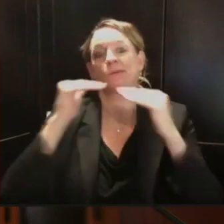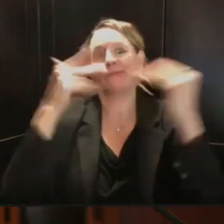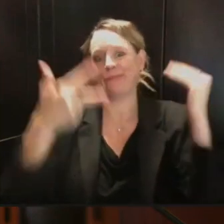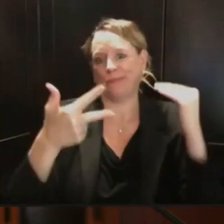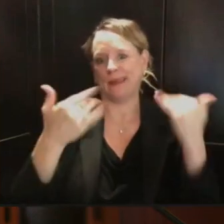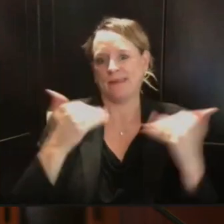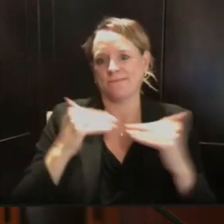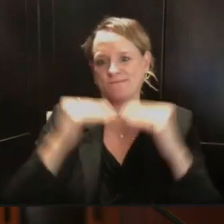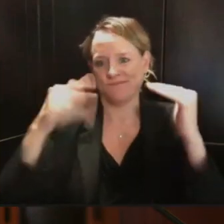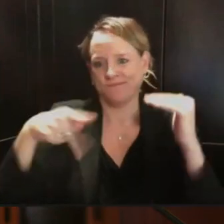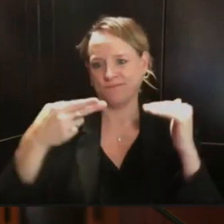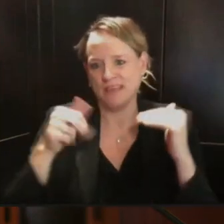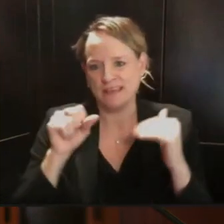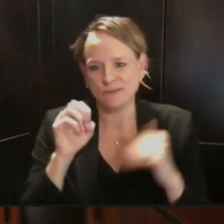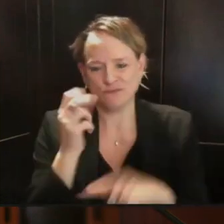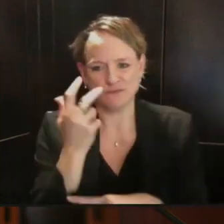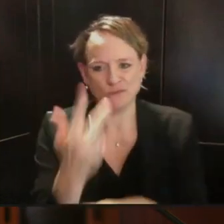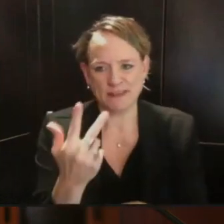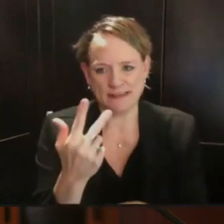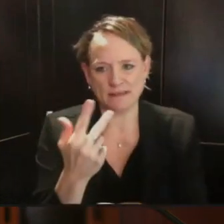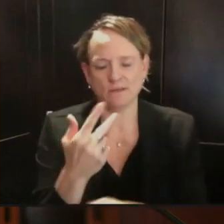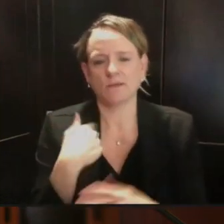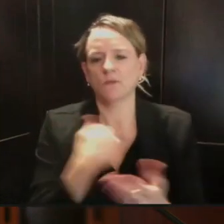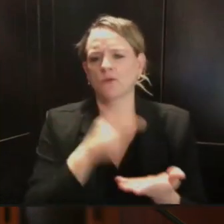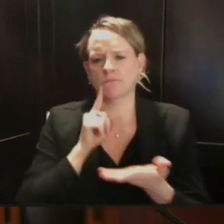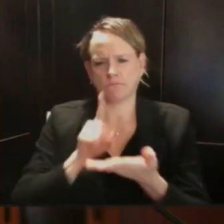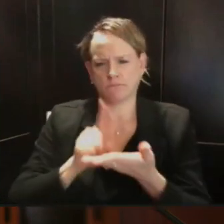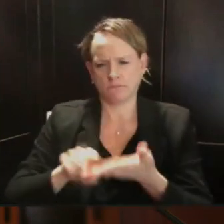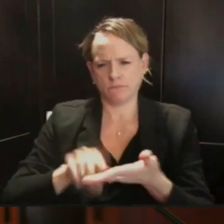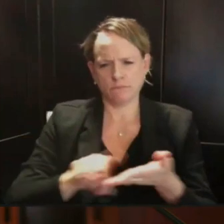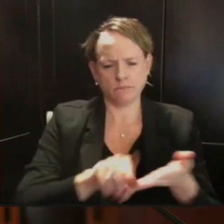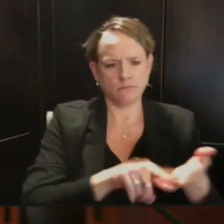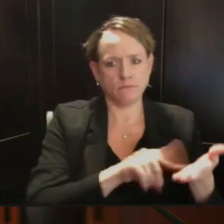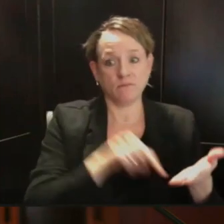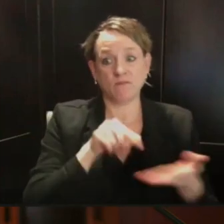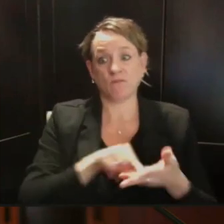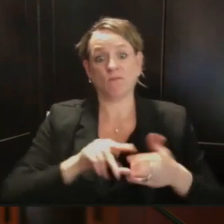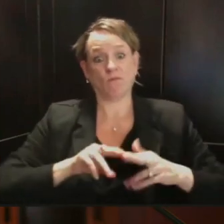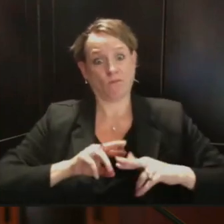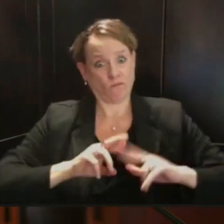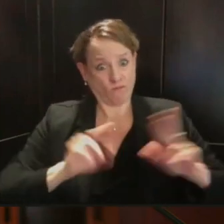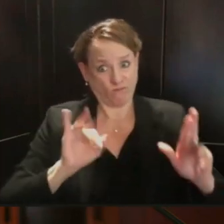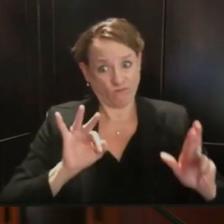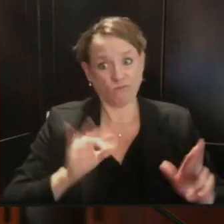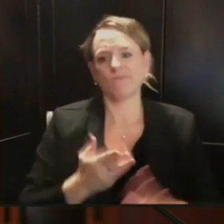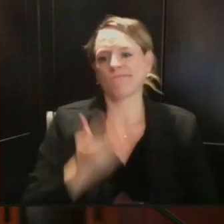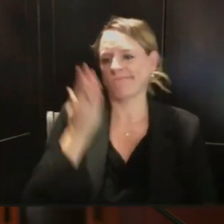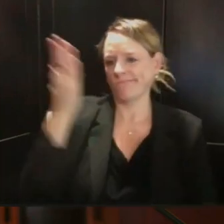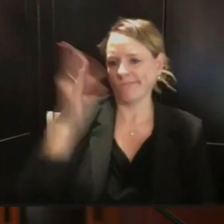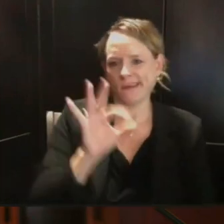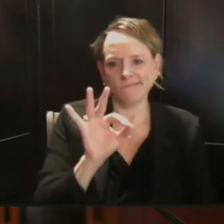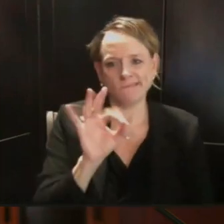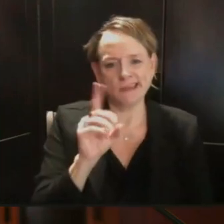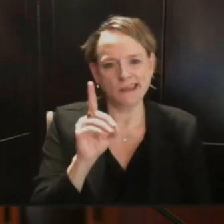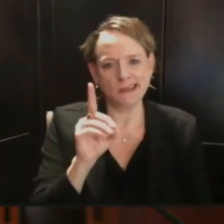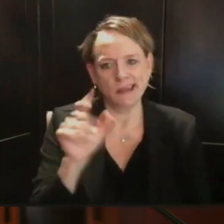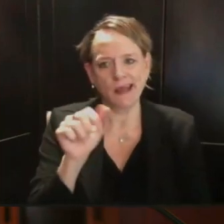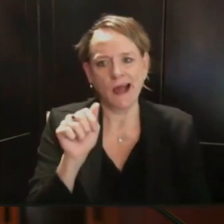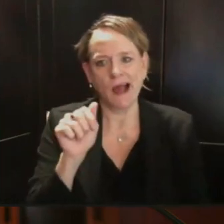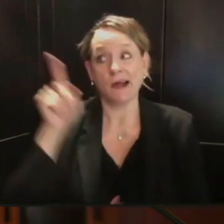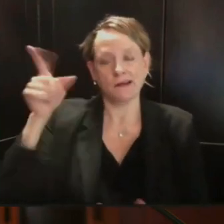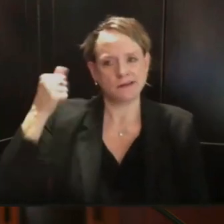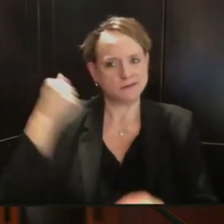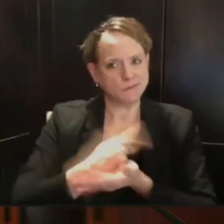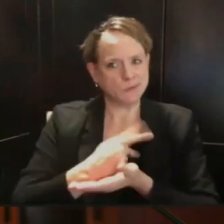We are actively planning what we will need to do as it relates to vaccine